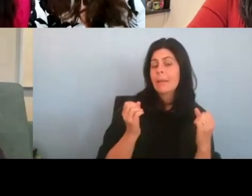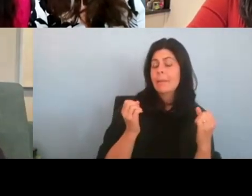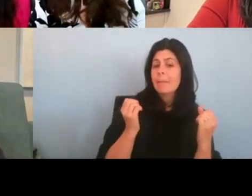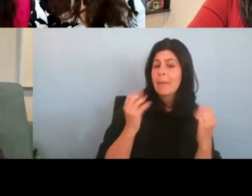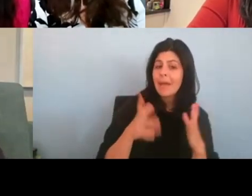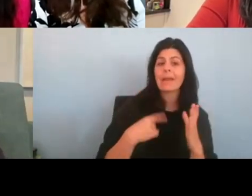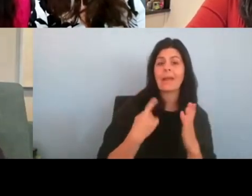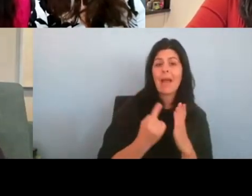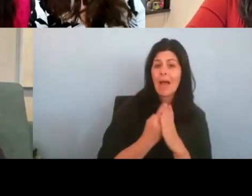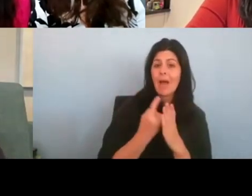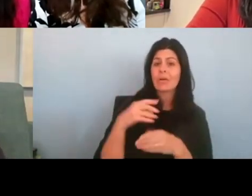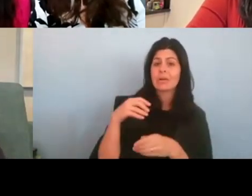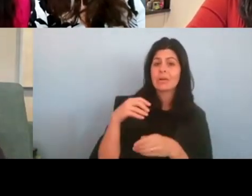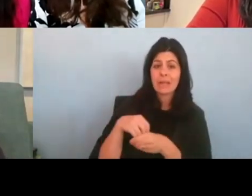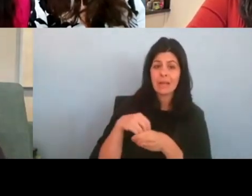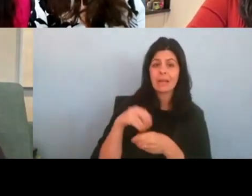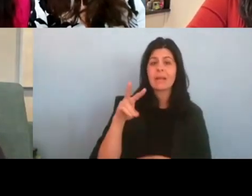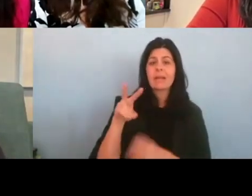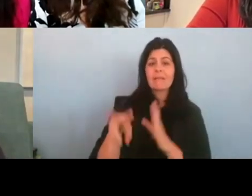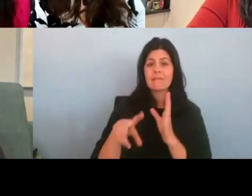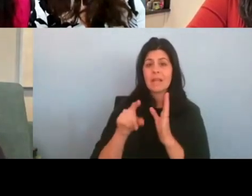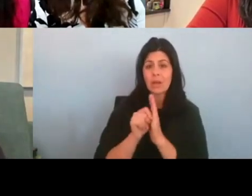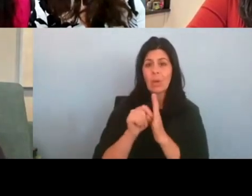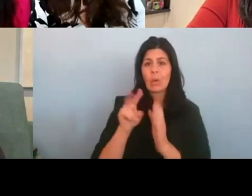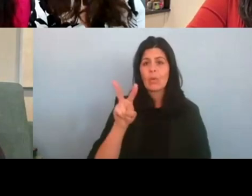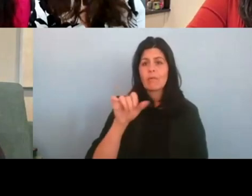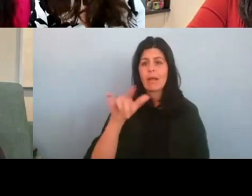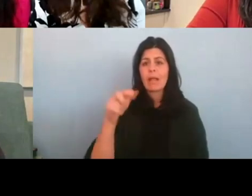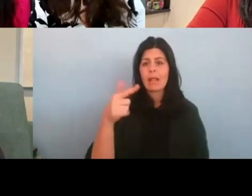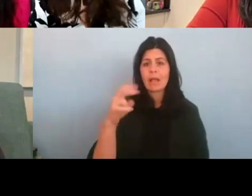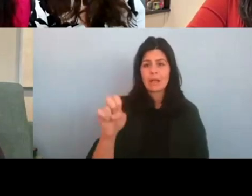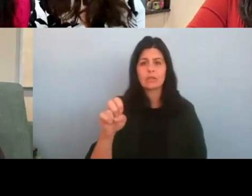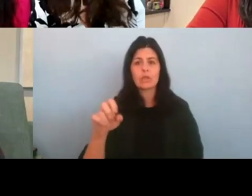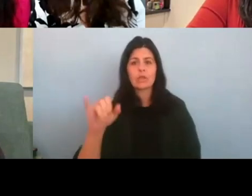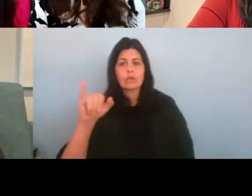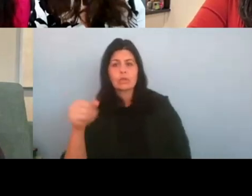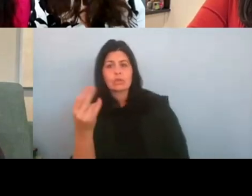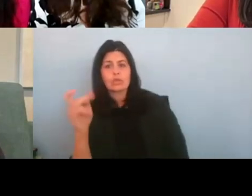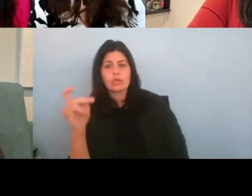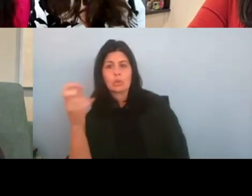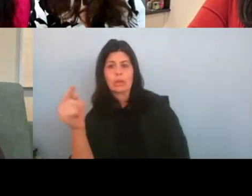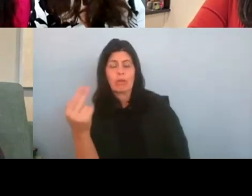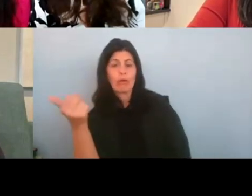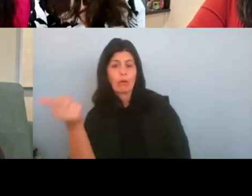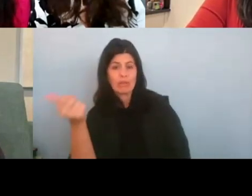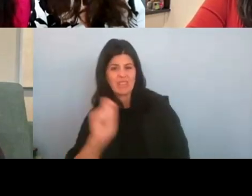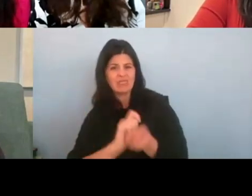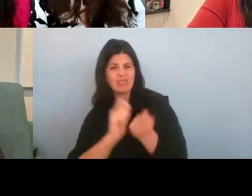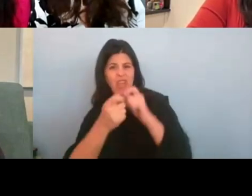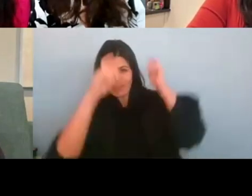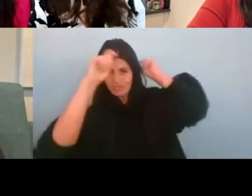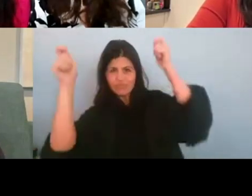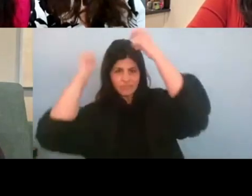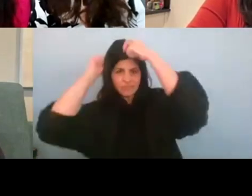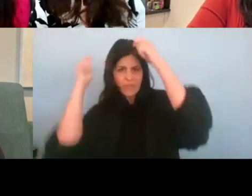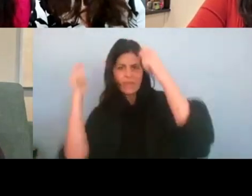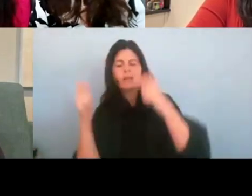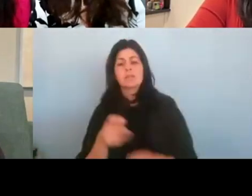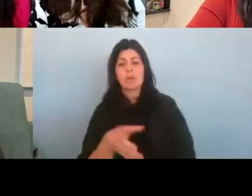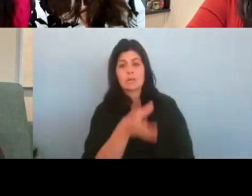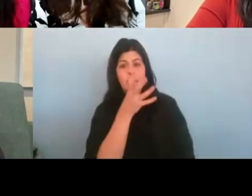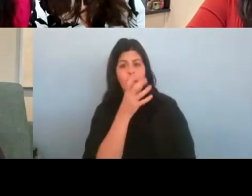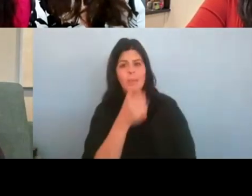the parent of a young actor, Judith was inspired to switch hats after 20 years as a mom and executive coach. She